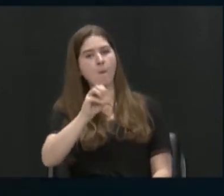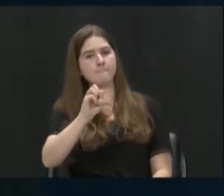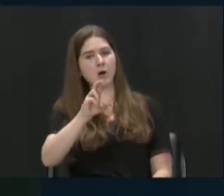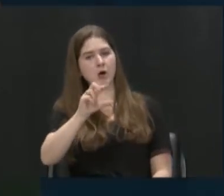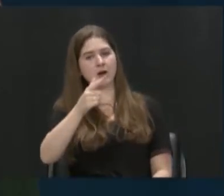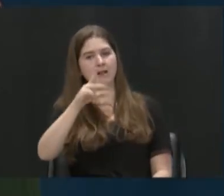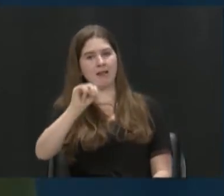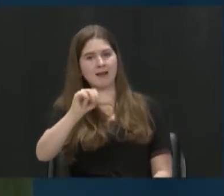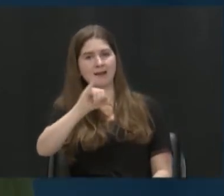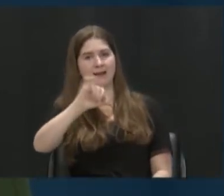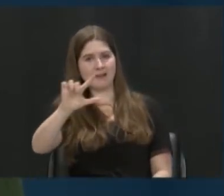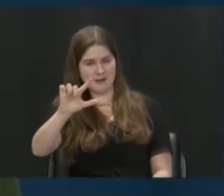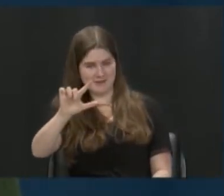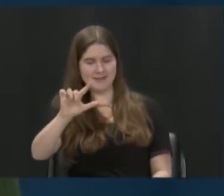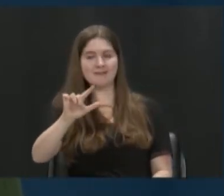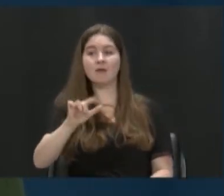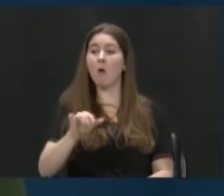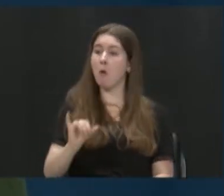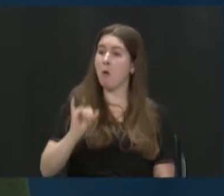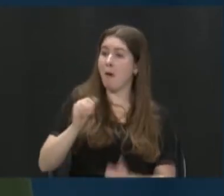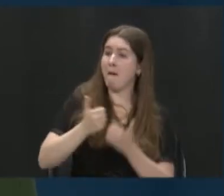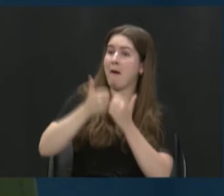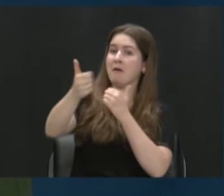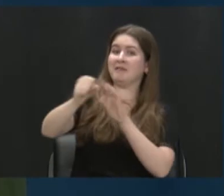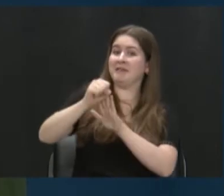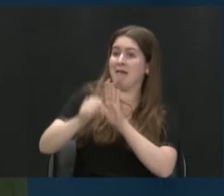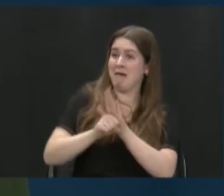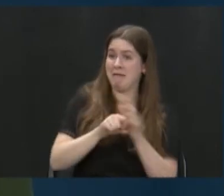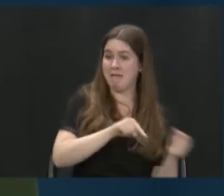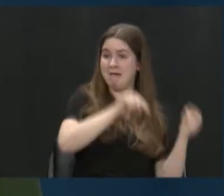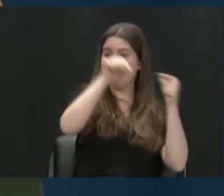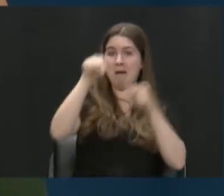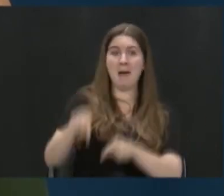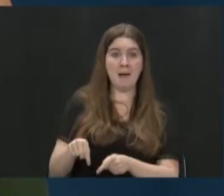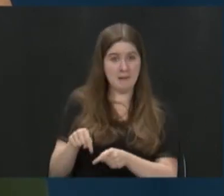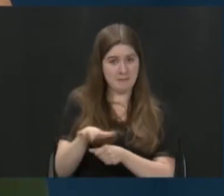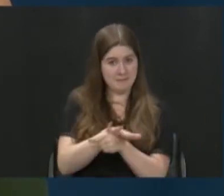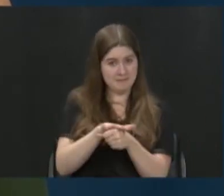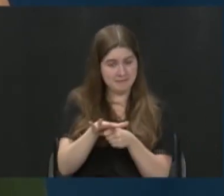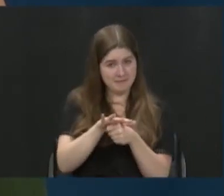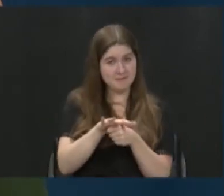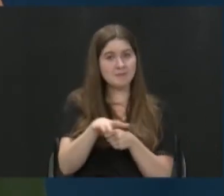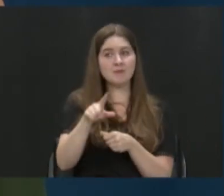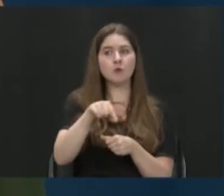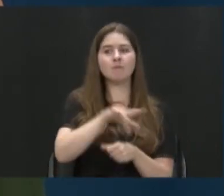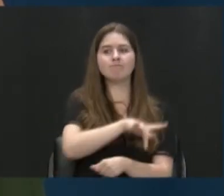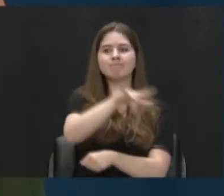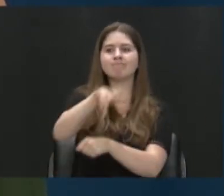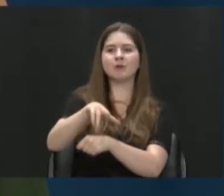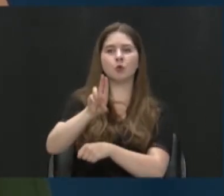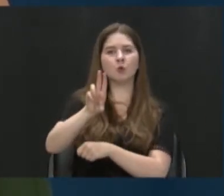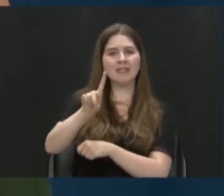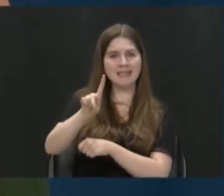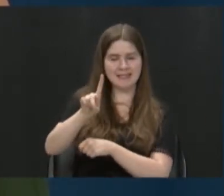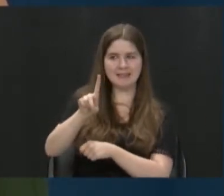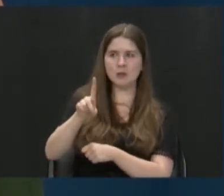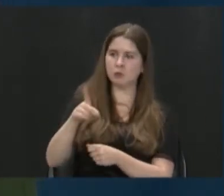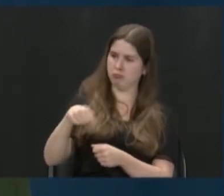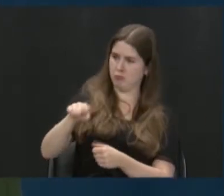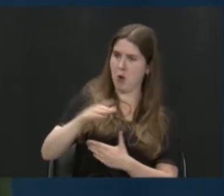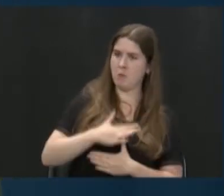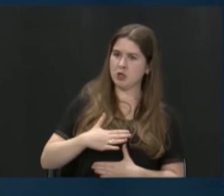So out of state. Yeah, out of You've come to this region. Mm-hmm. As a person who's come to UD and has now come to appreciate the rivers,